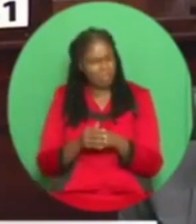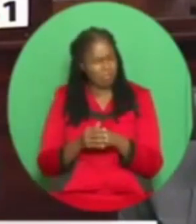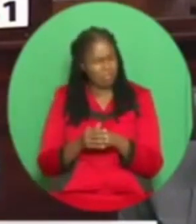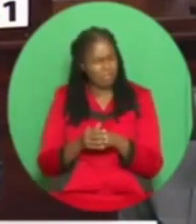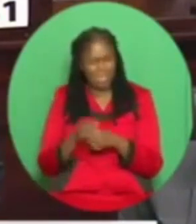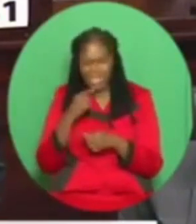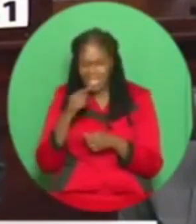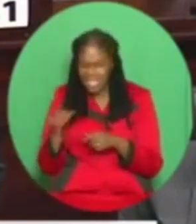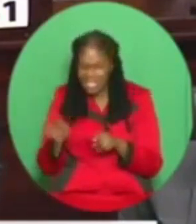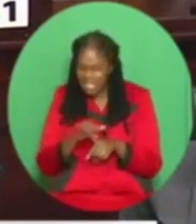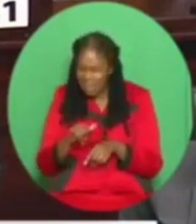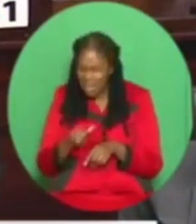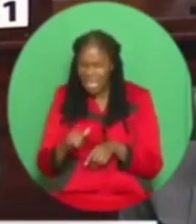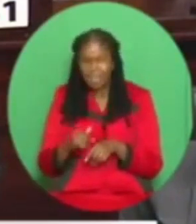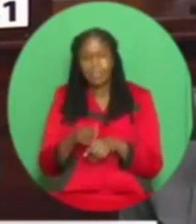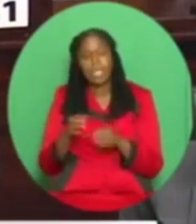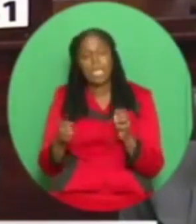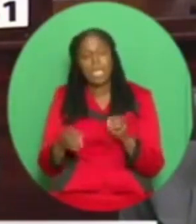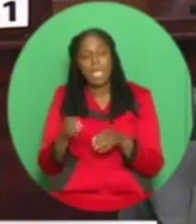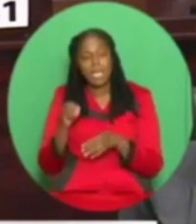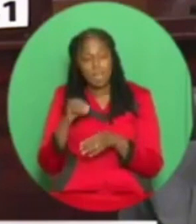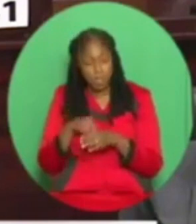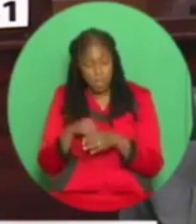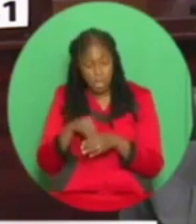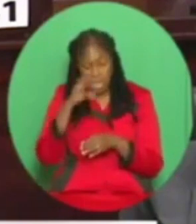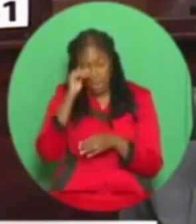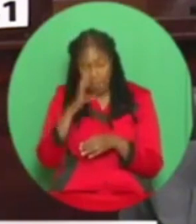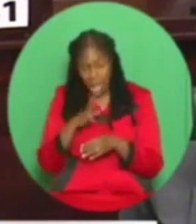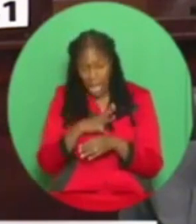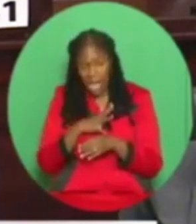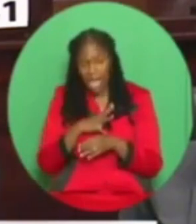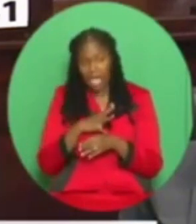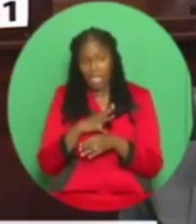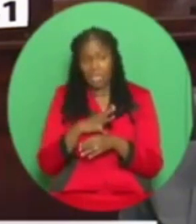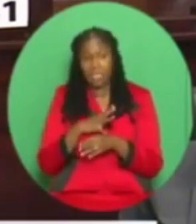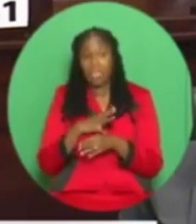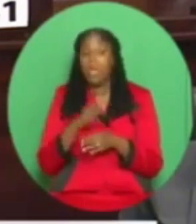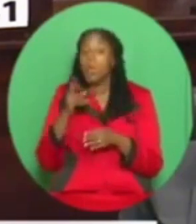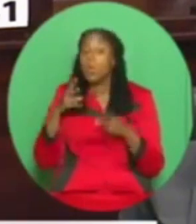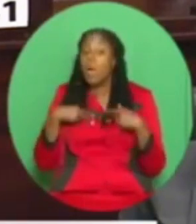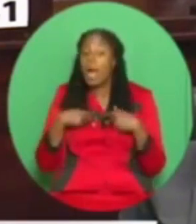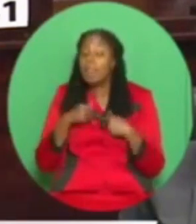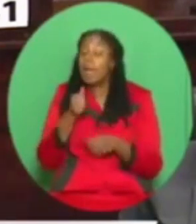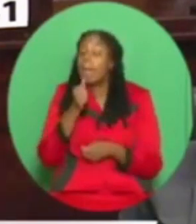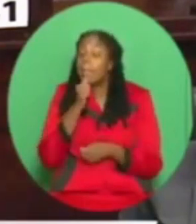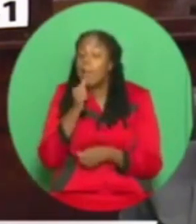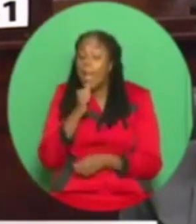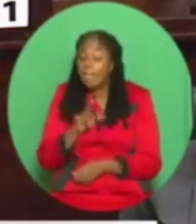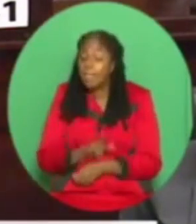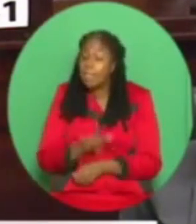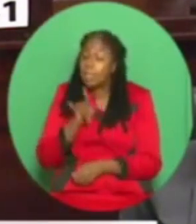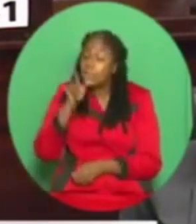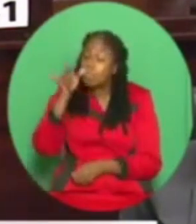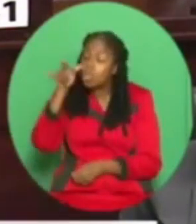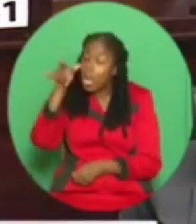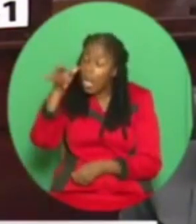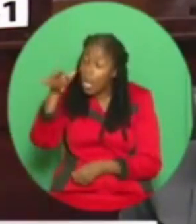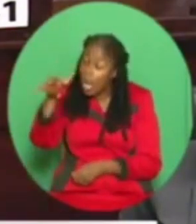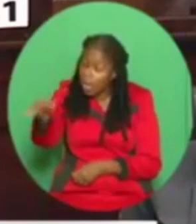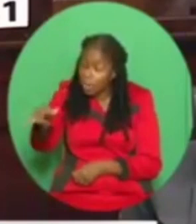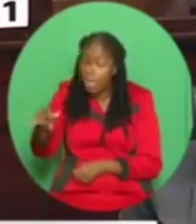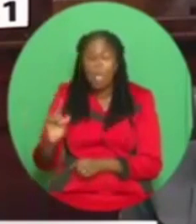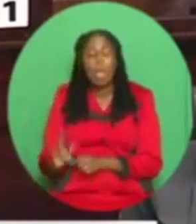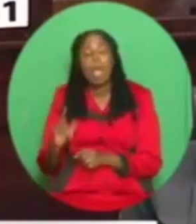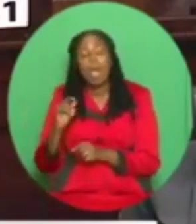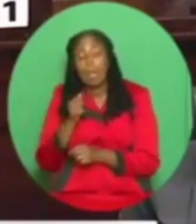from a private jet. A private jet left Piaco to, of all places, Caracas, Madam